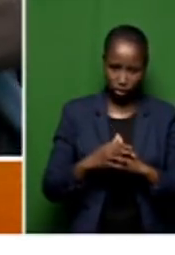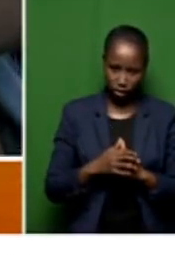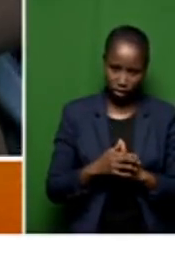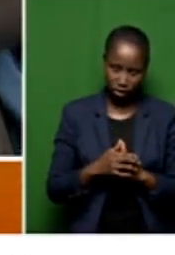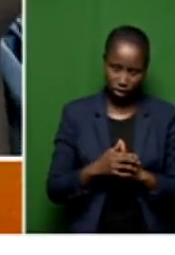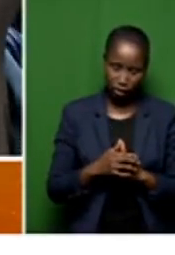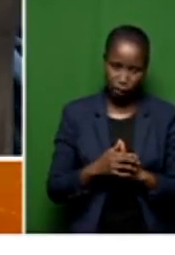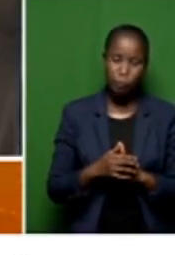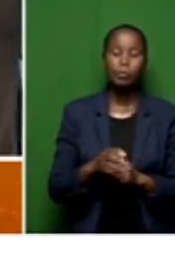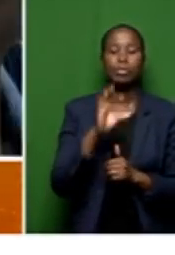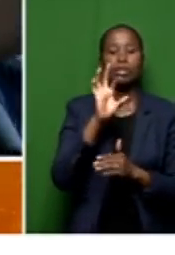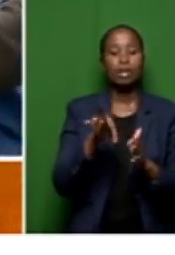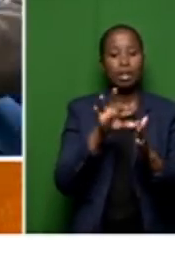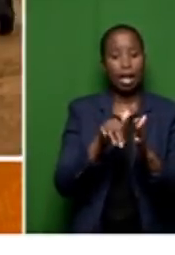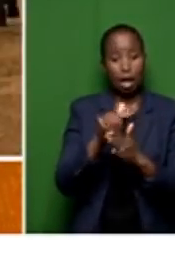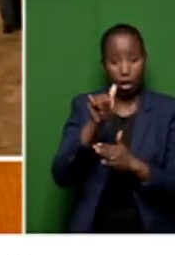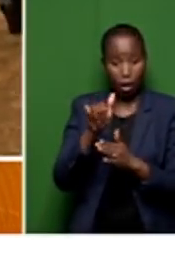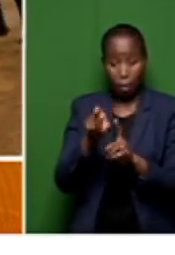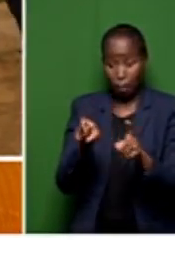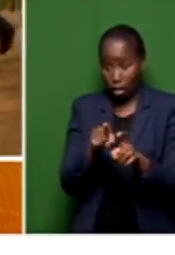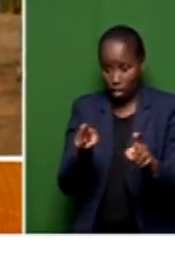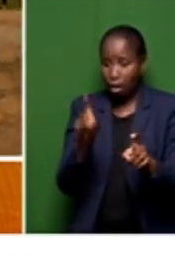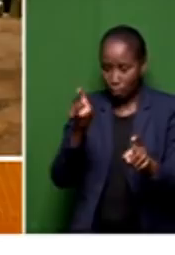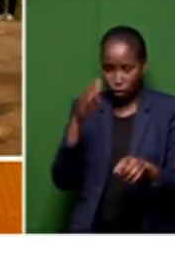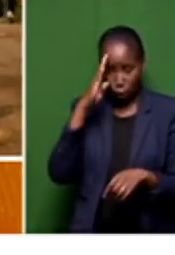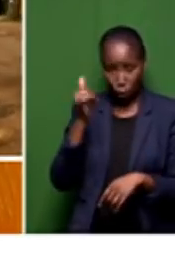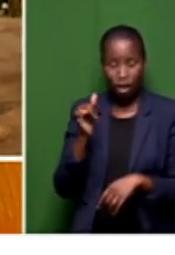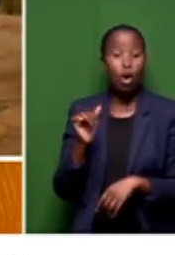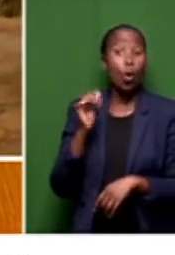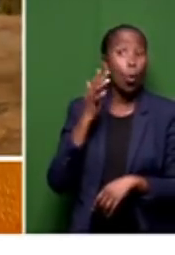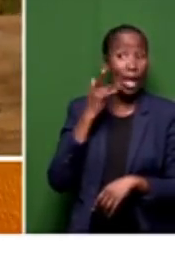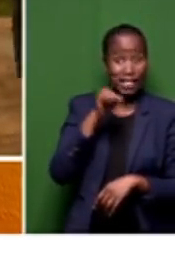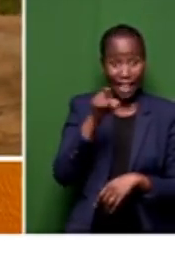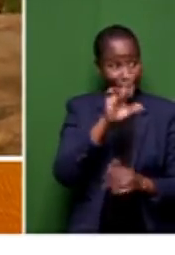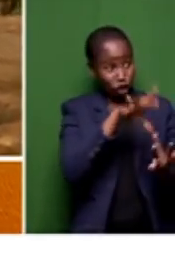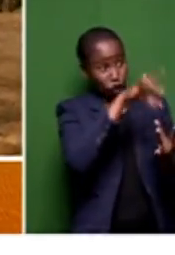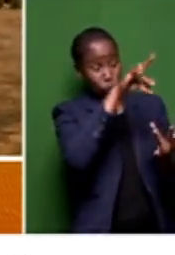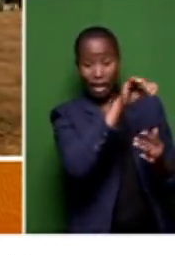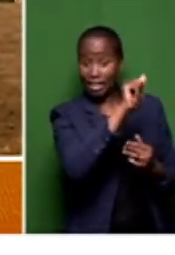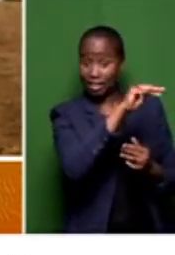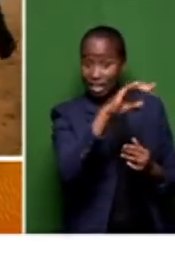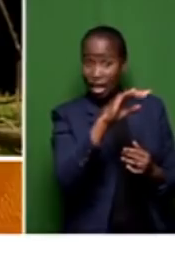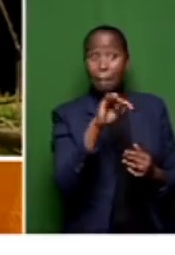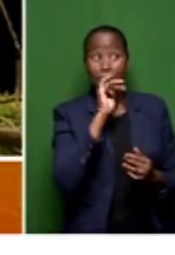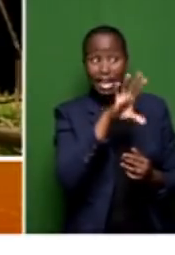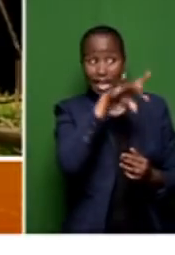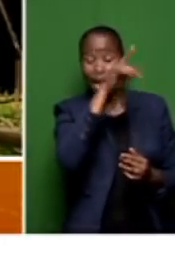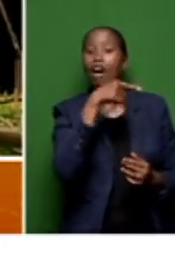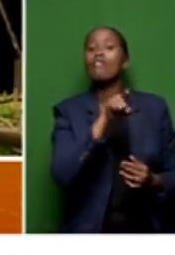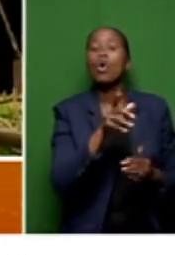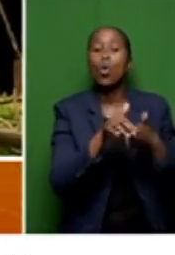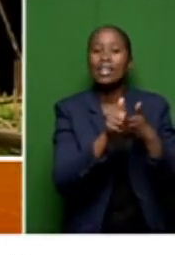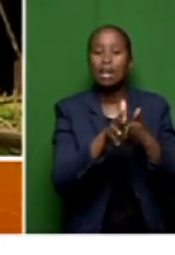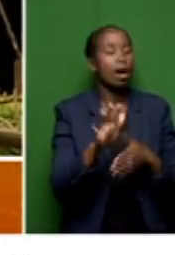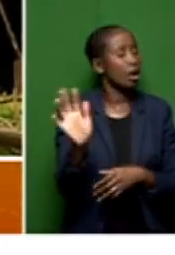electorate must be aware that when they vote the ANC, they are not voting leaders. They are voting chair leaders who